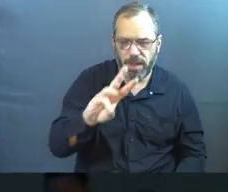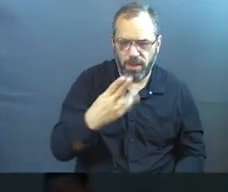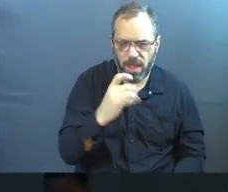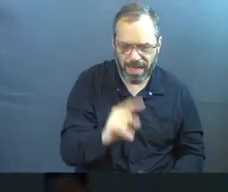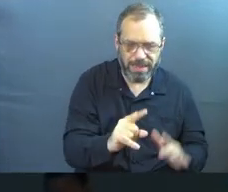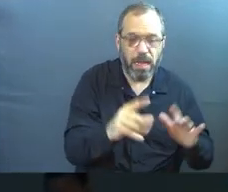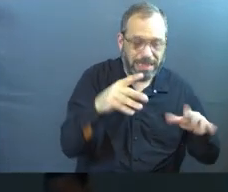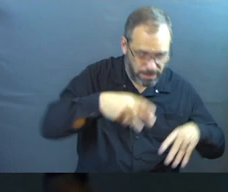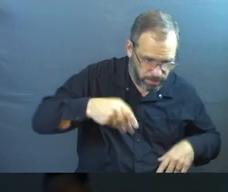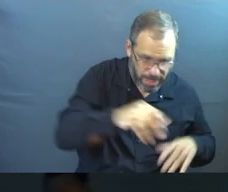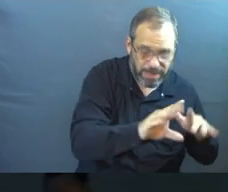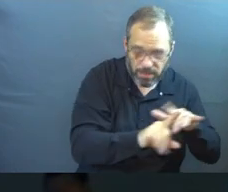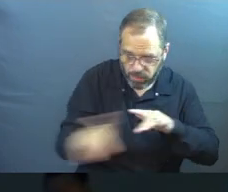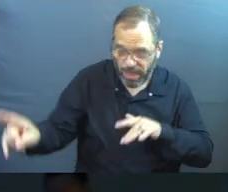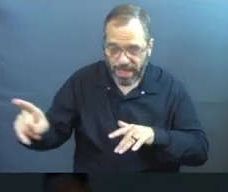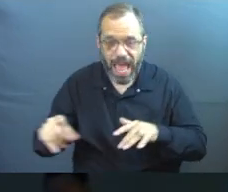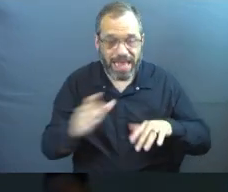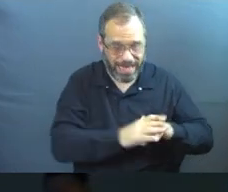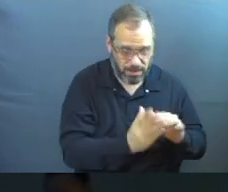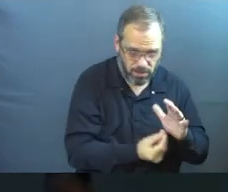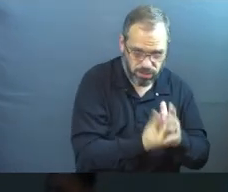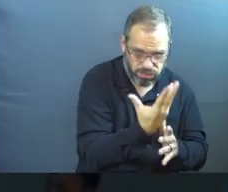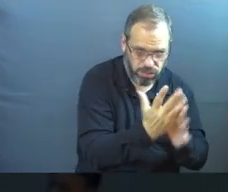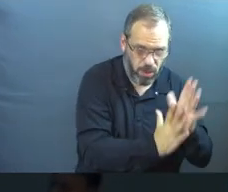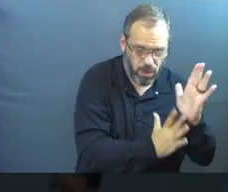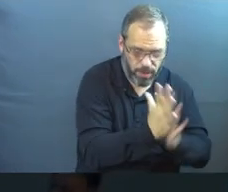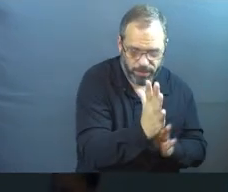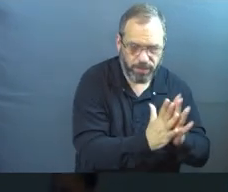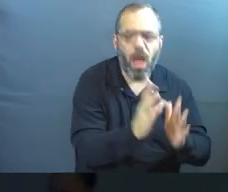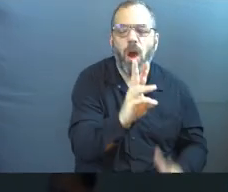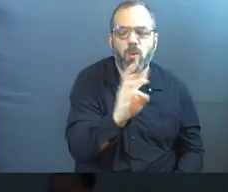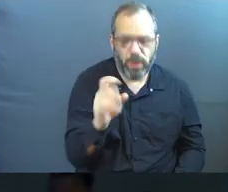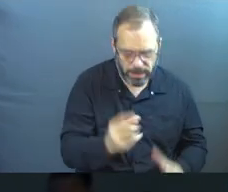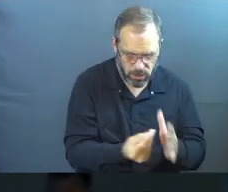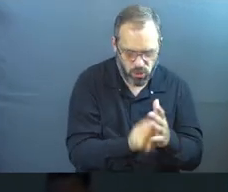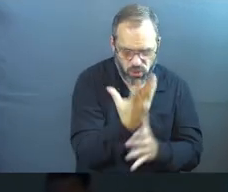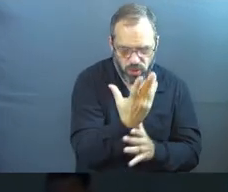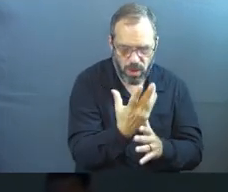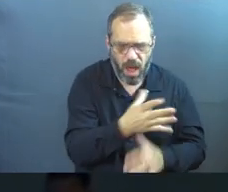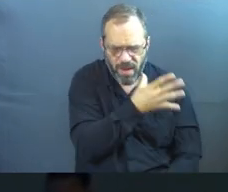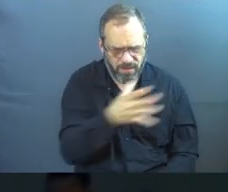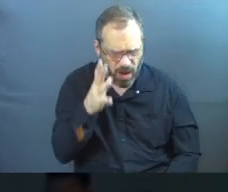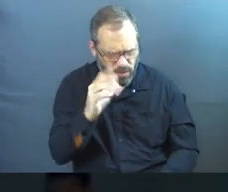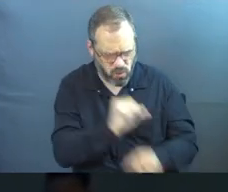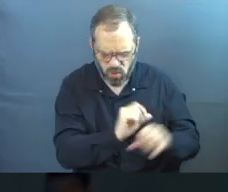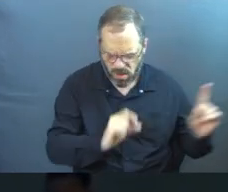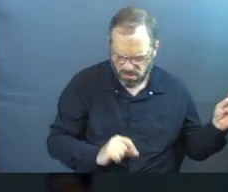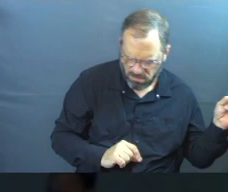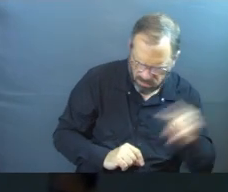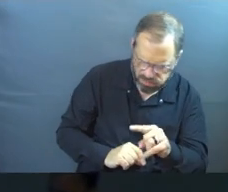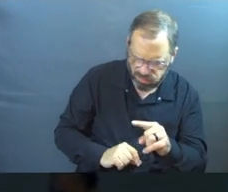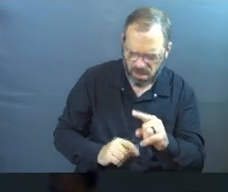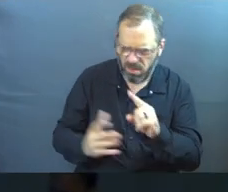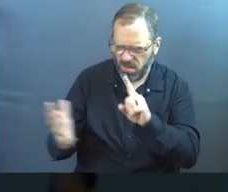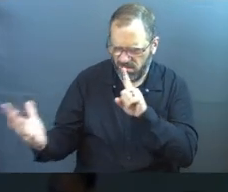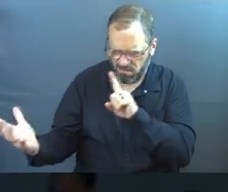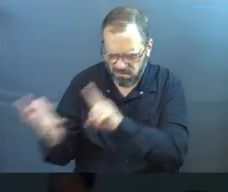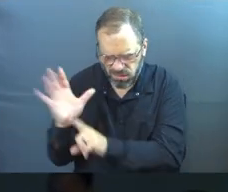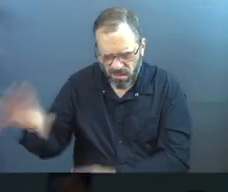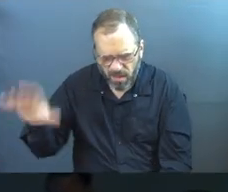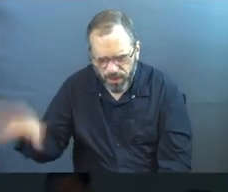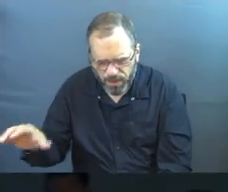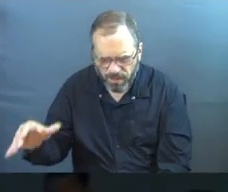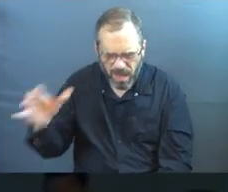then slipped away. And when the crop began to grow and produce grain, the weeds also grew. The farmer's workers went to him, the farmer,